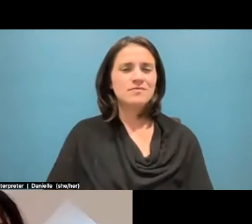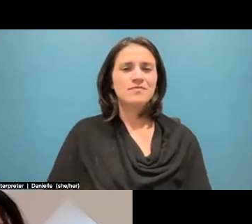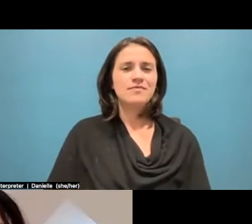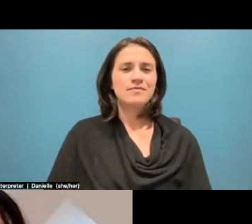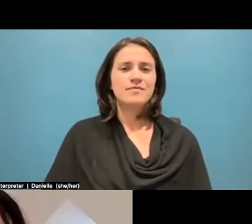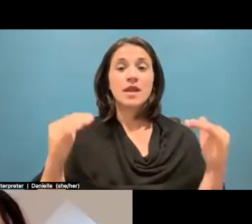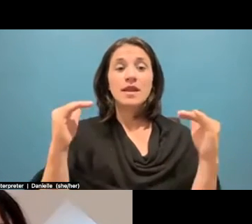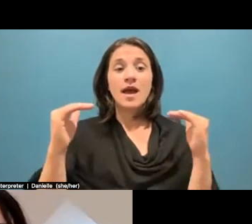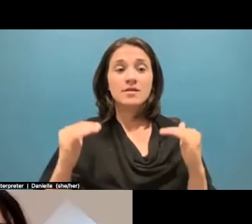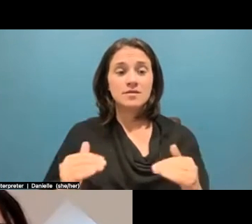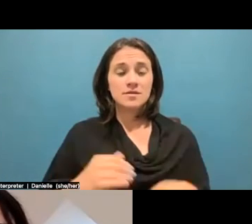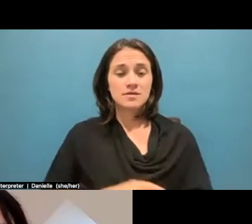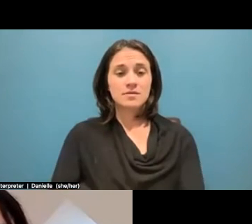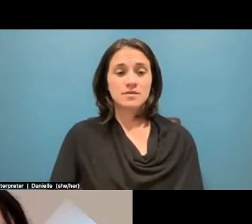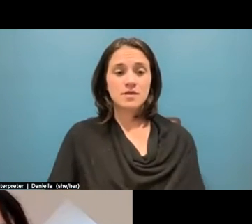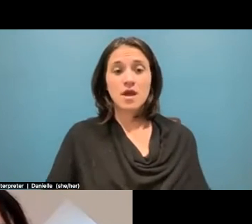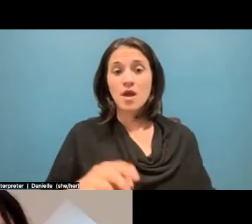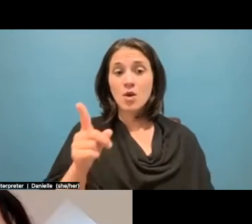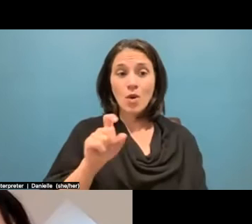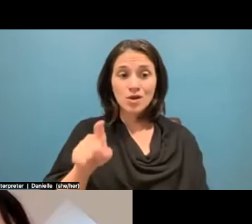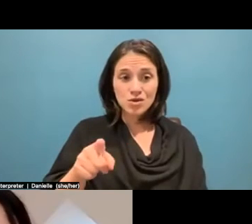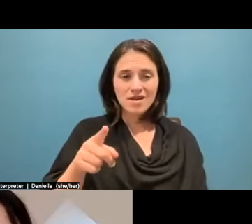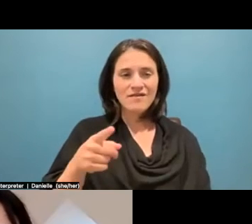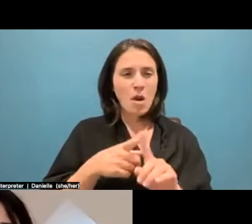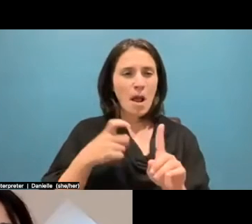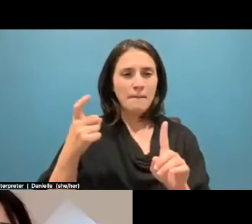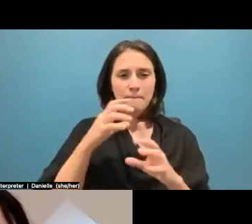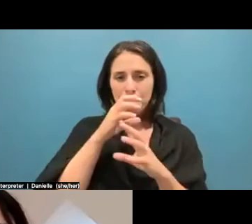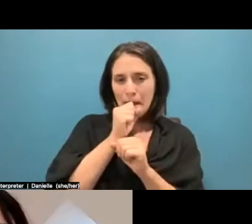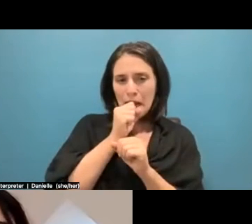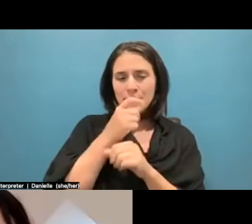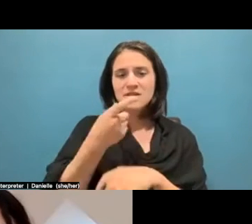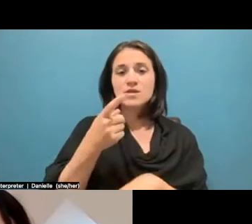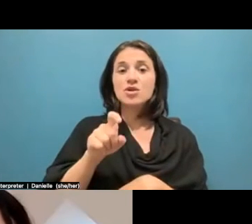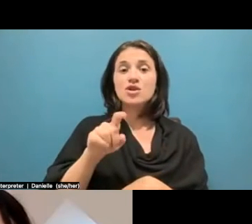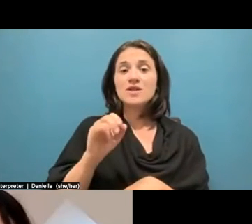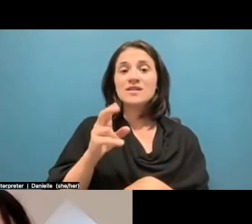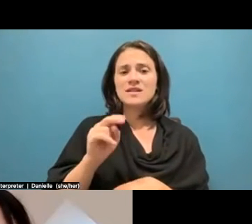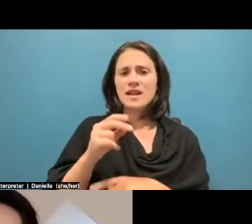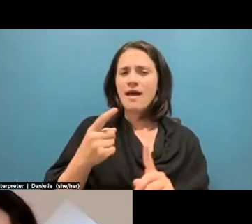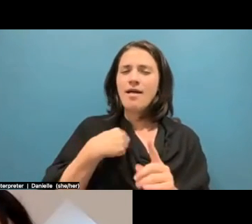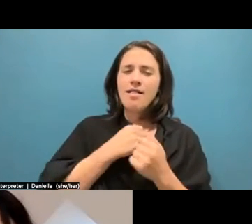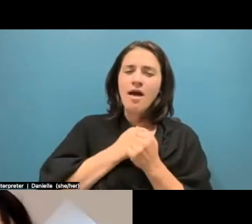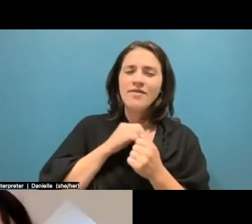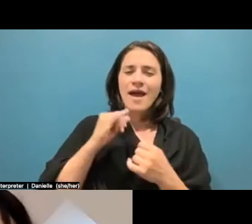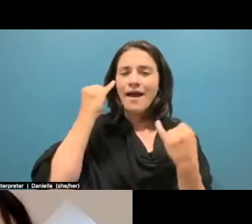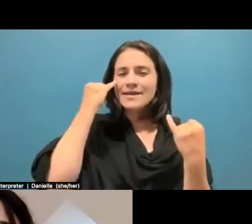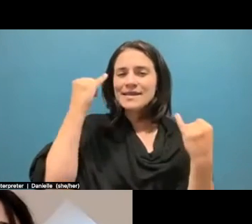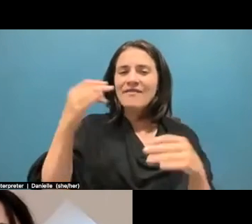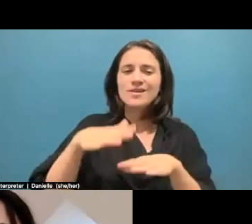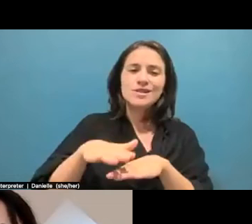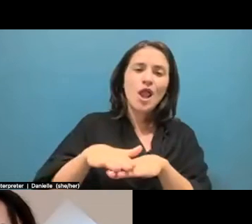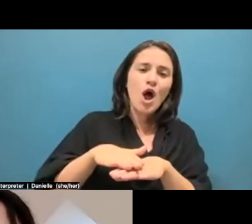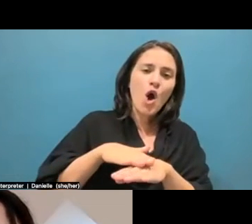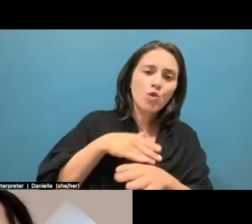is from anonymous. So to Justin, I absolutely love the idea of slow journalism and local journalism and all.